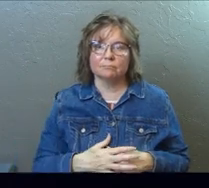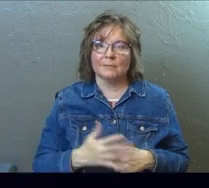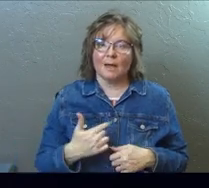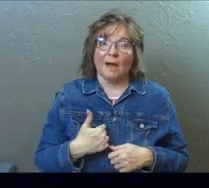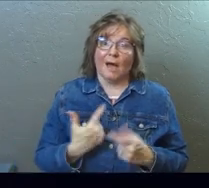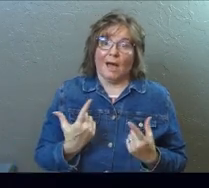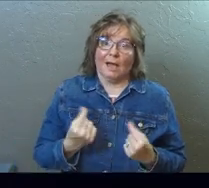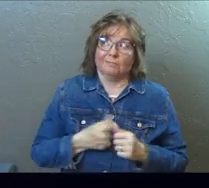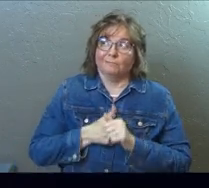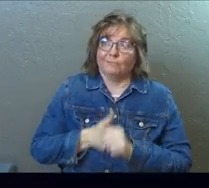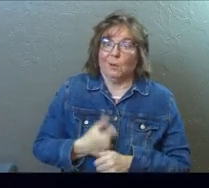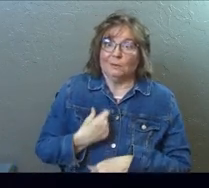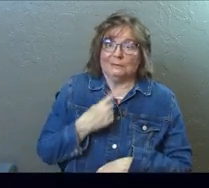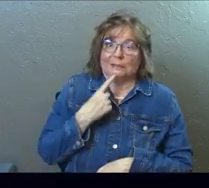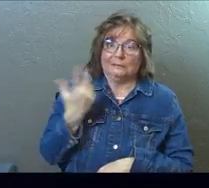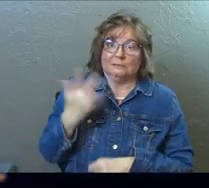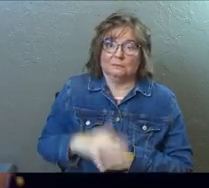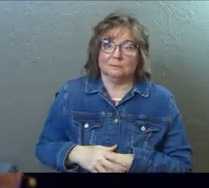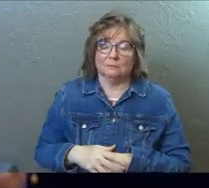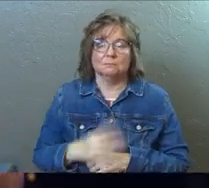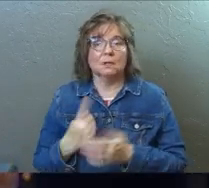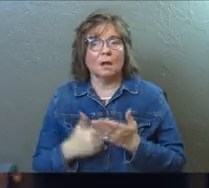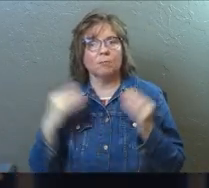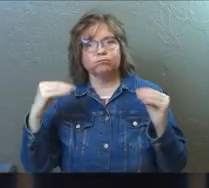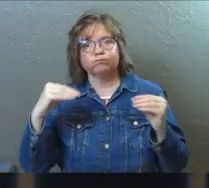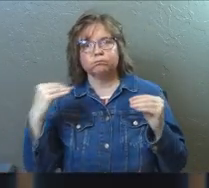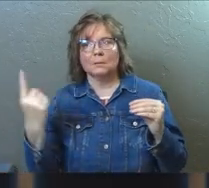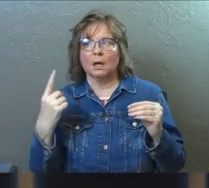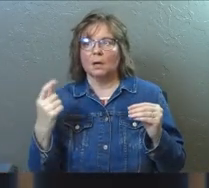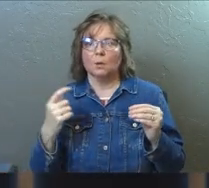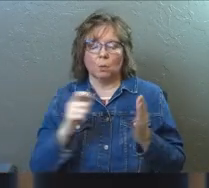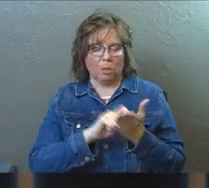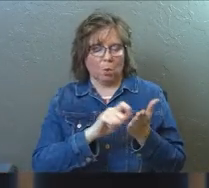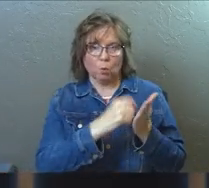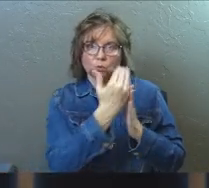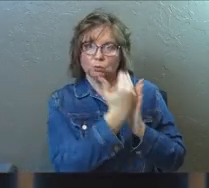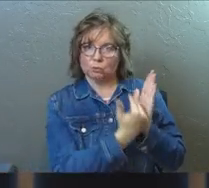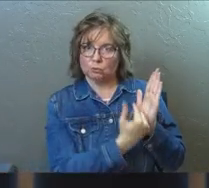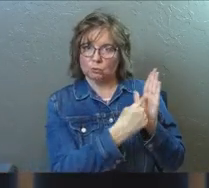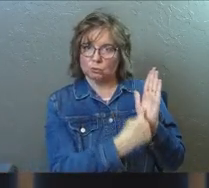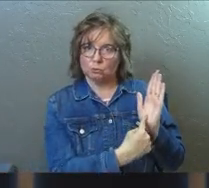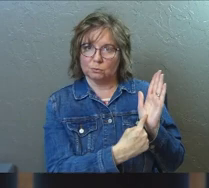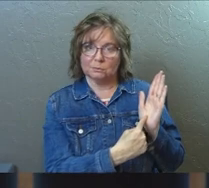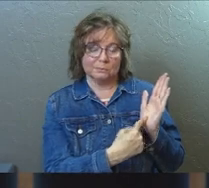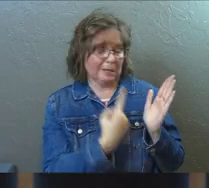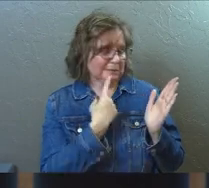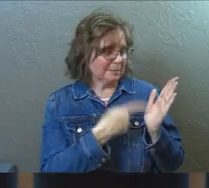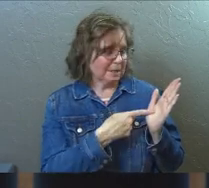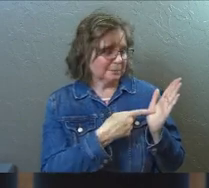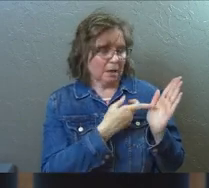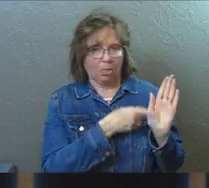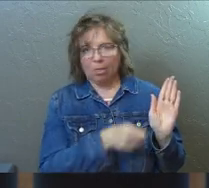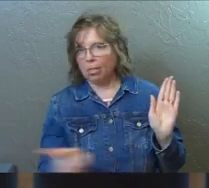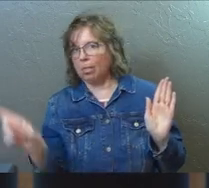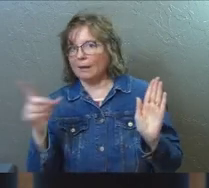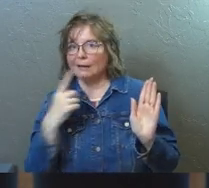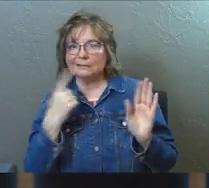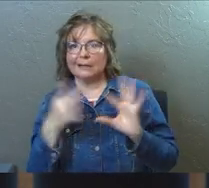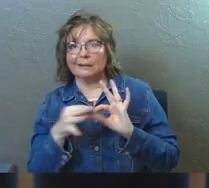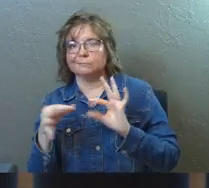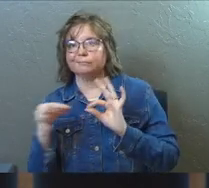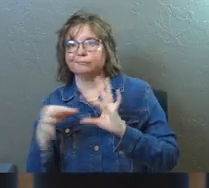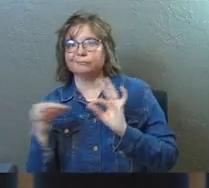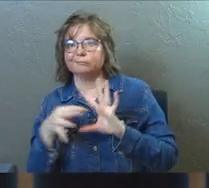I just do what he says. And sometimes I'm teaching something with notes and sometimes I just say certain things as I'm